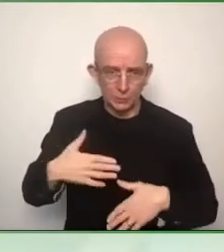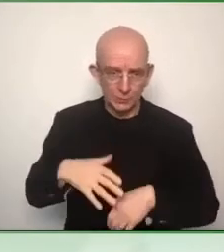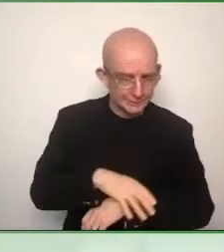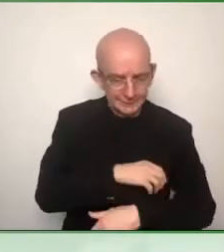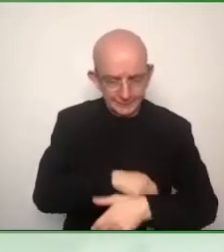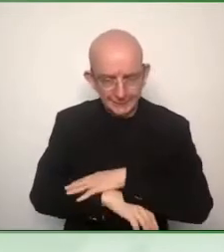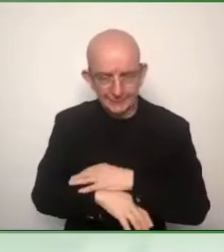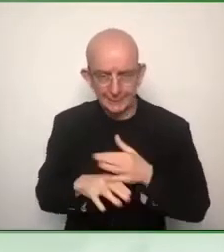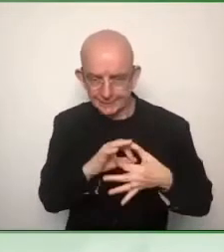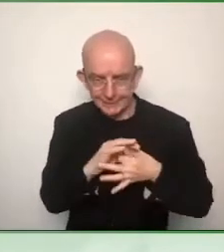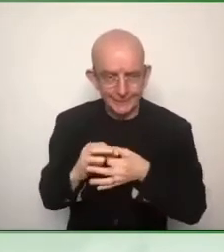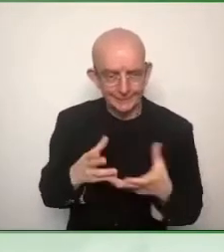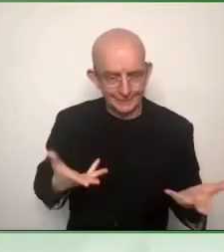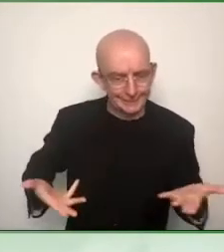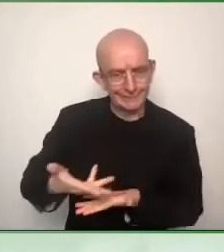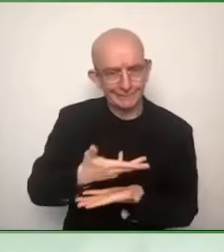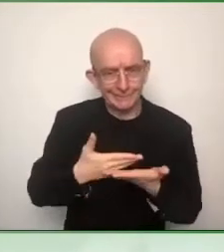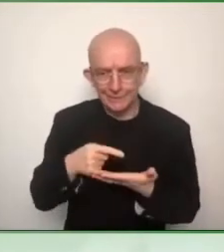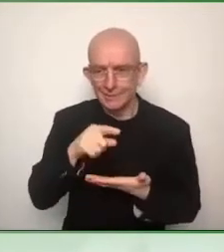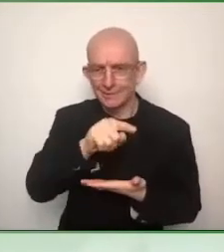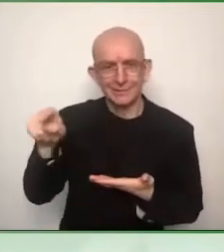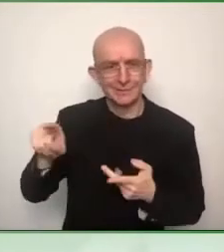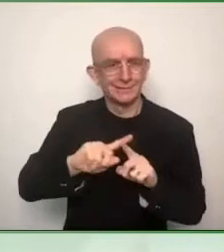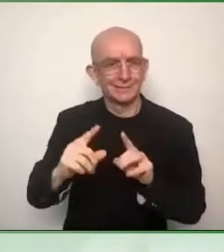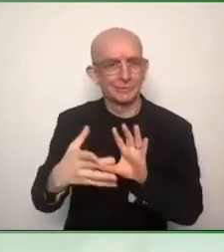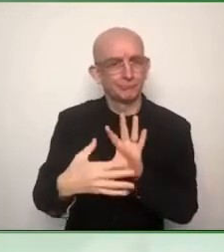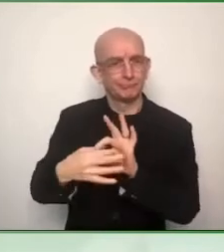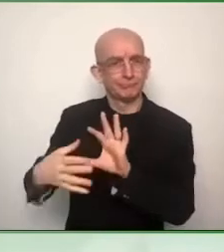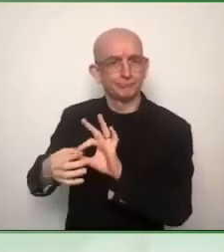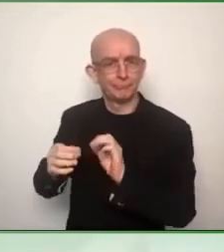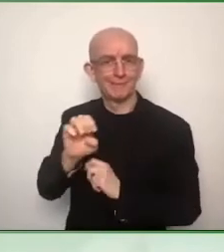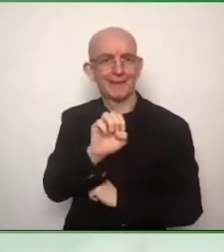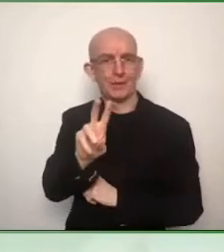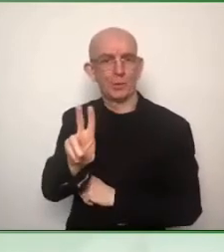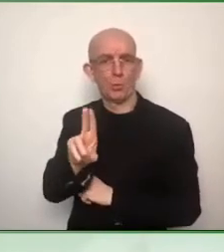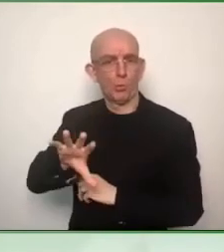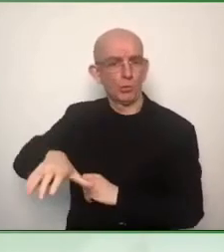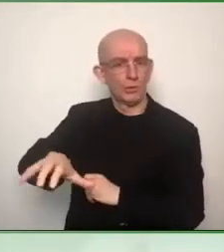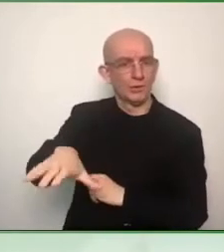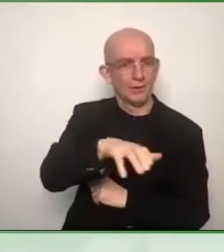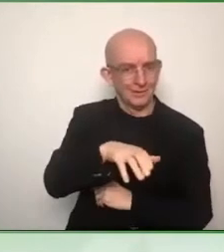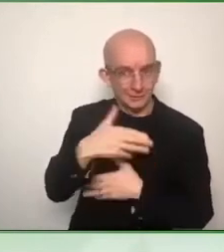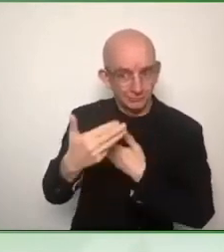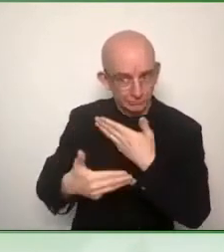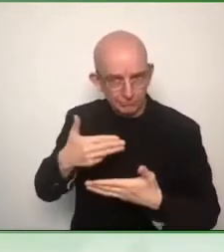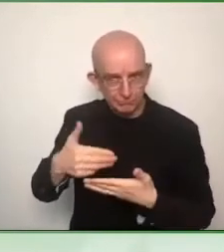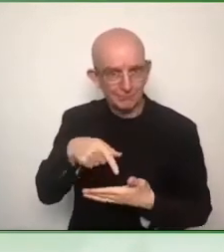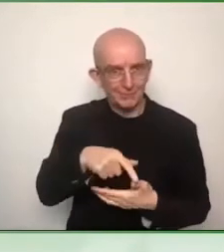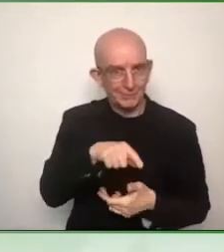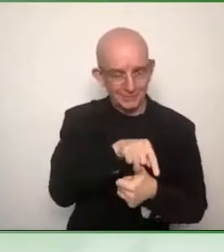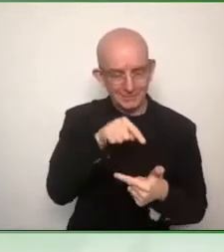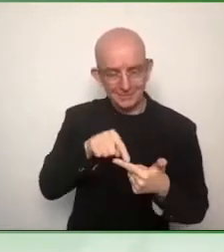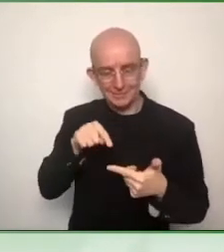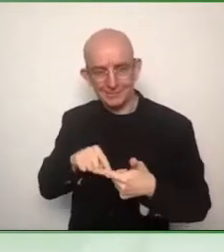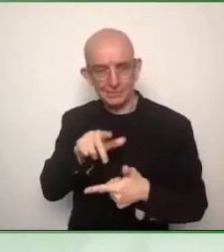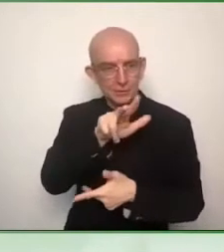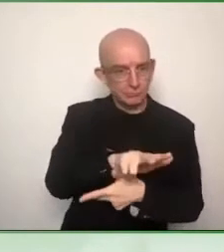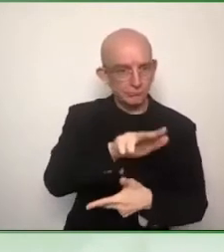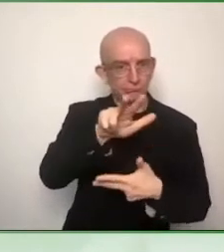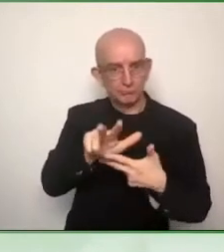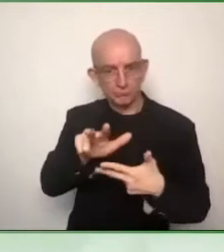as we say, or make it national law. This type of European legislation needs to be translated into national